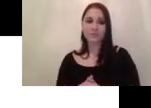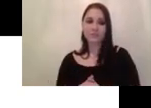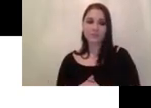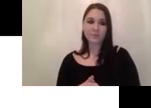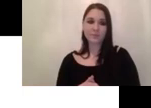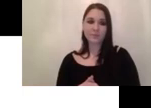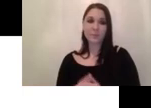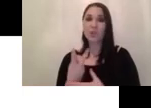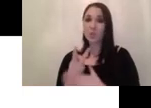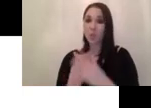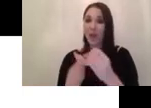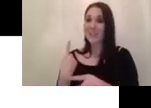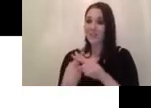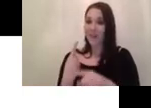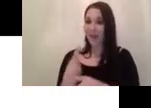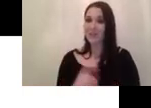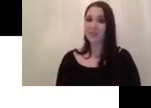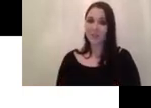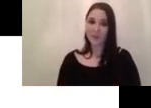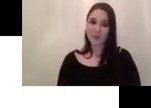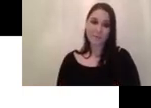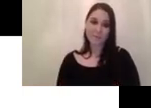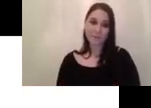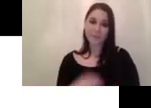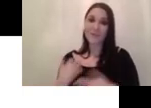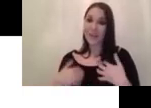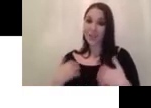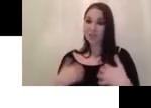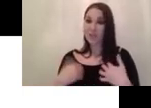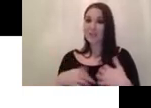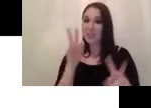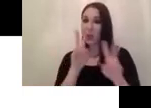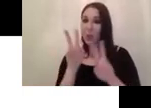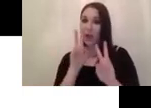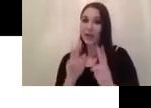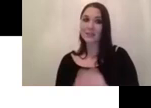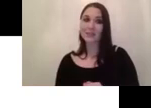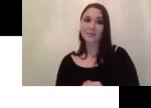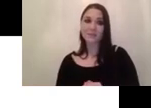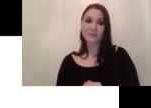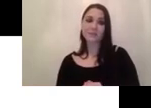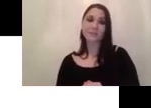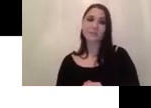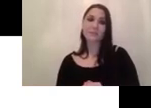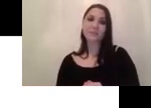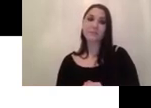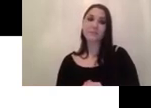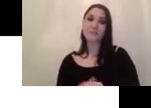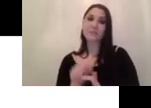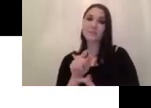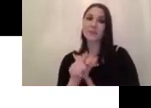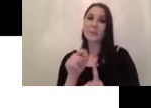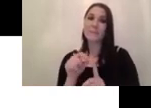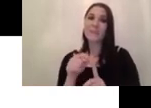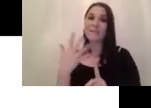twice as faster so um very interesting paper to look at here is the p5 p6